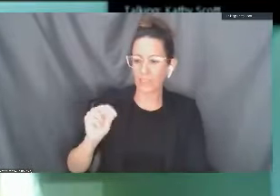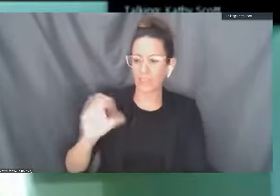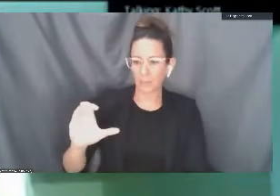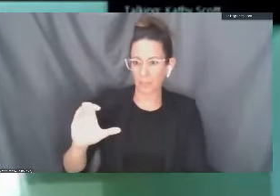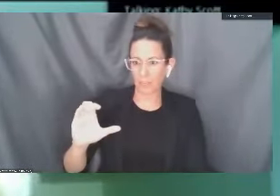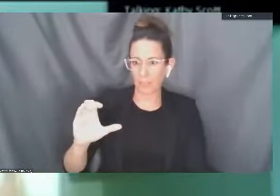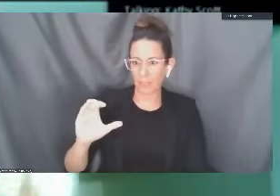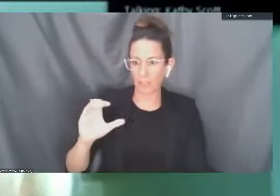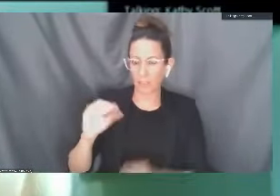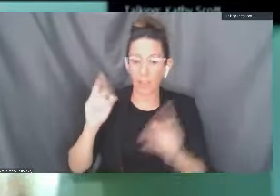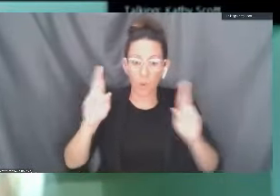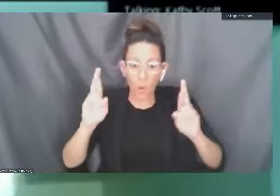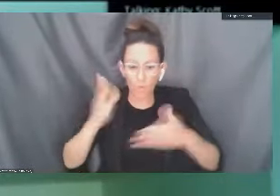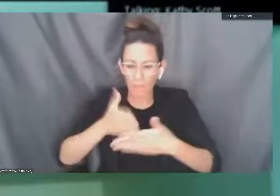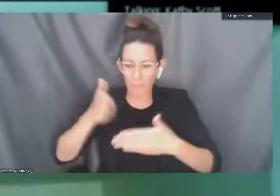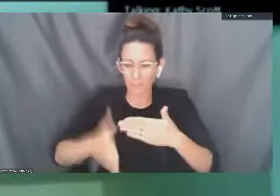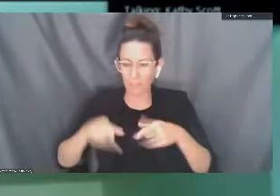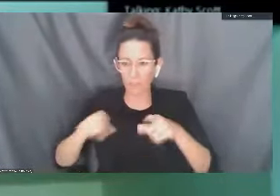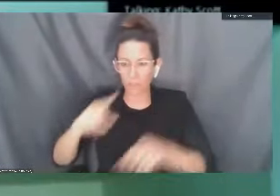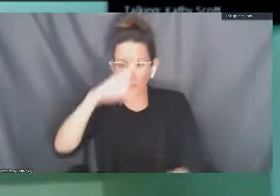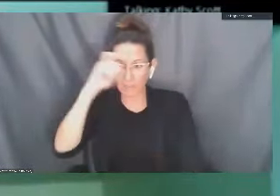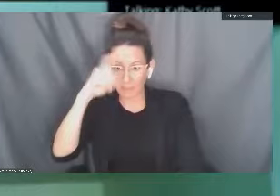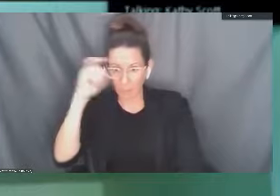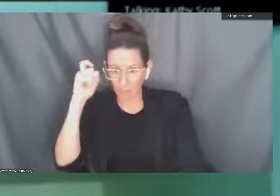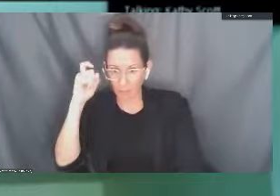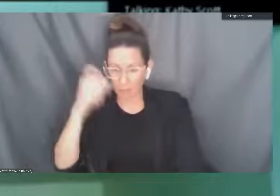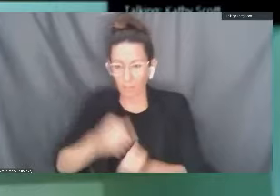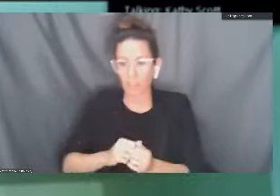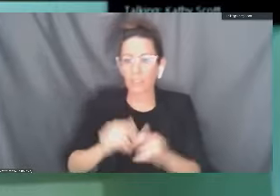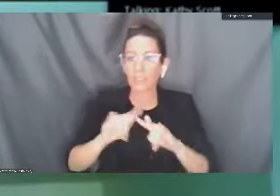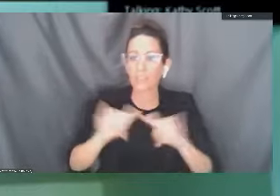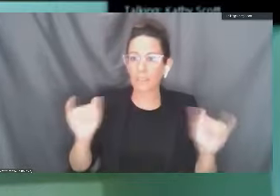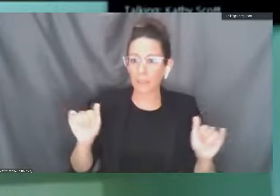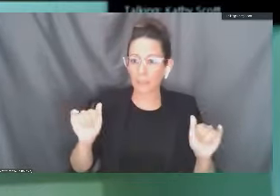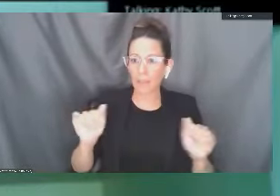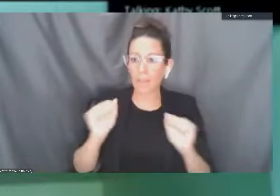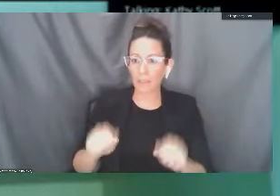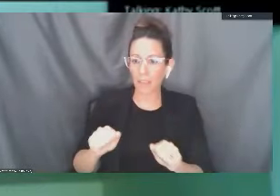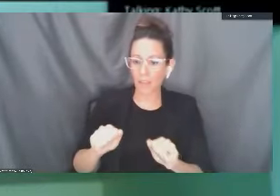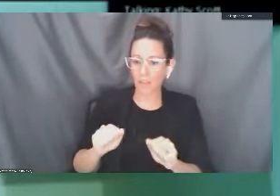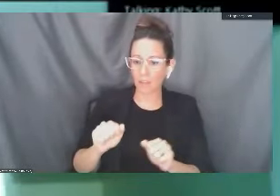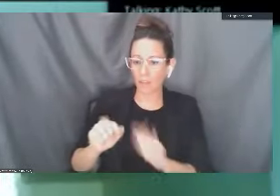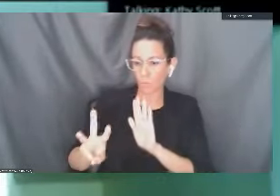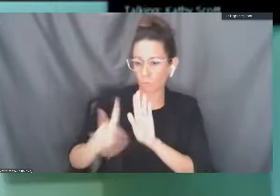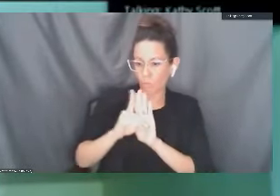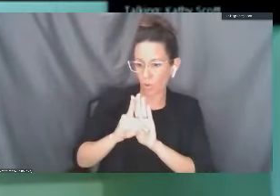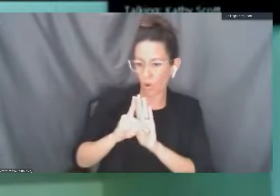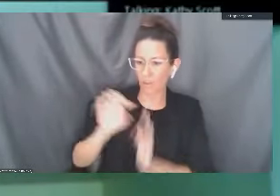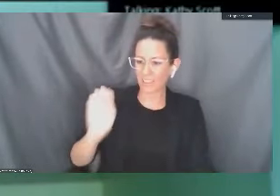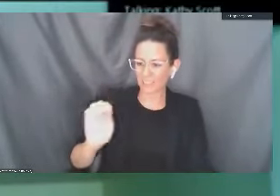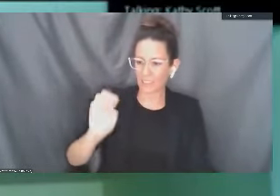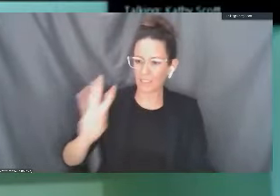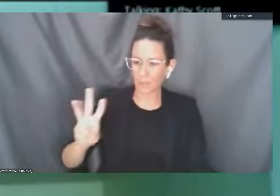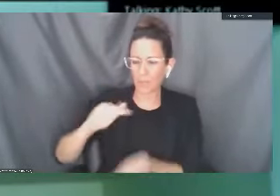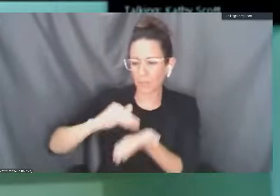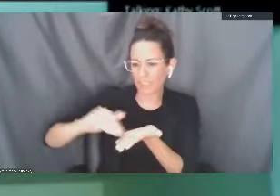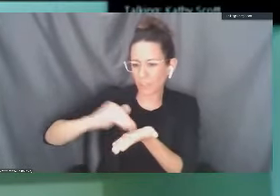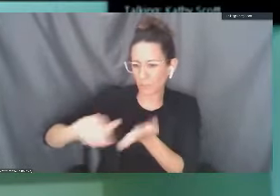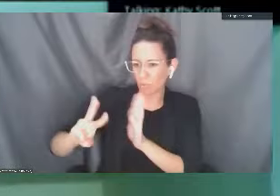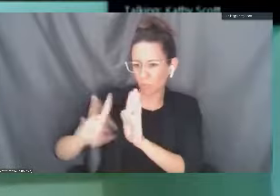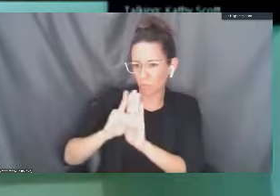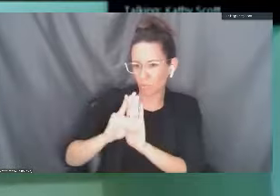as we're hoping to do. Students also have the option of taking an EW, the excuse withdrawal